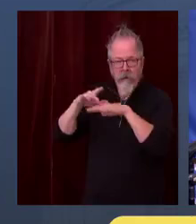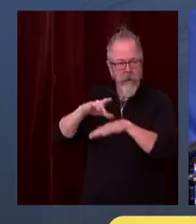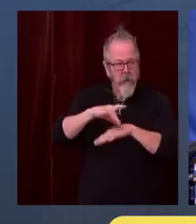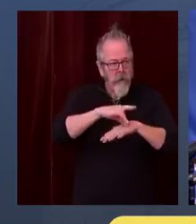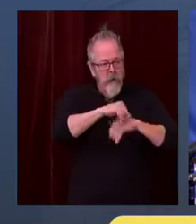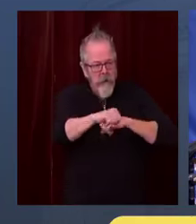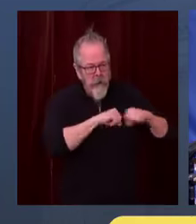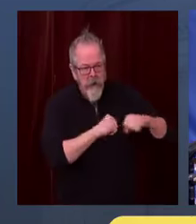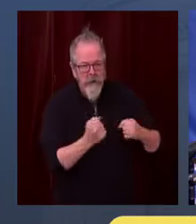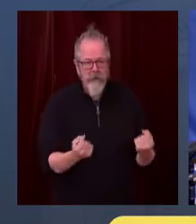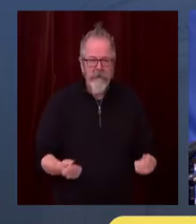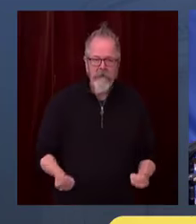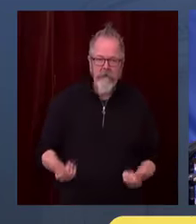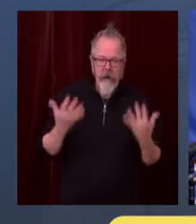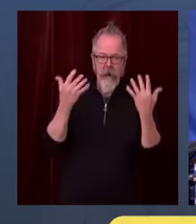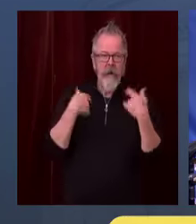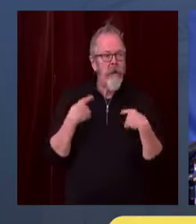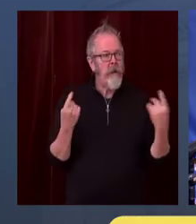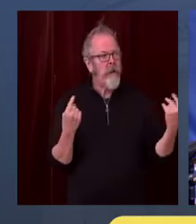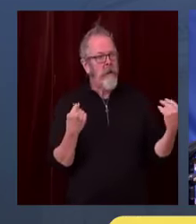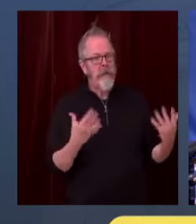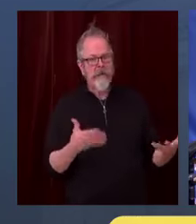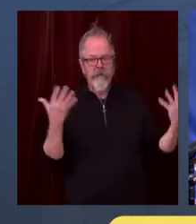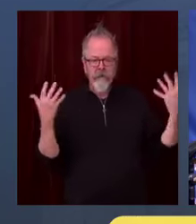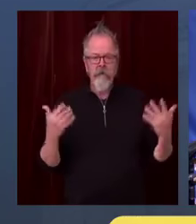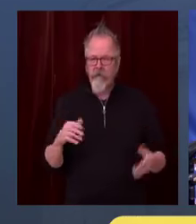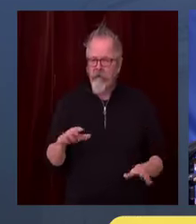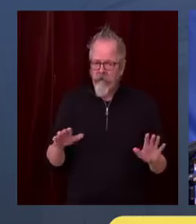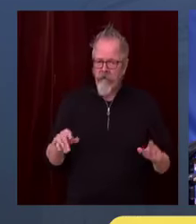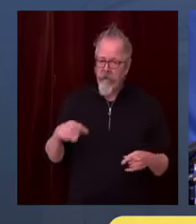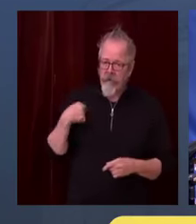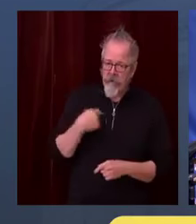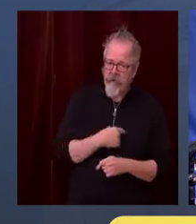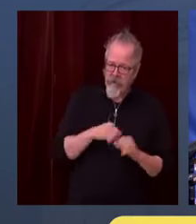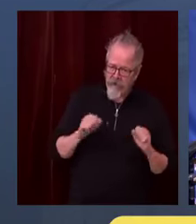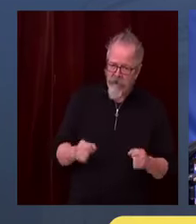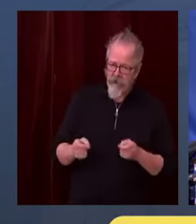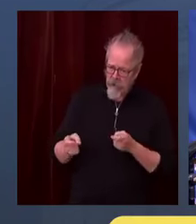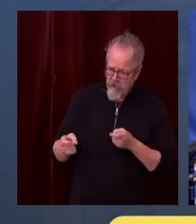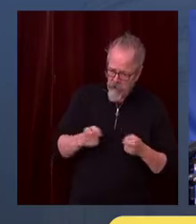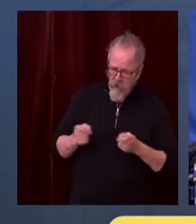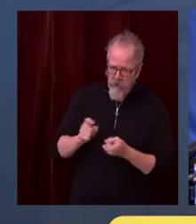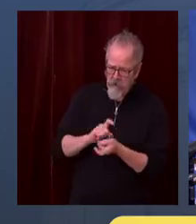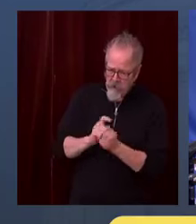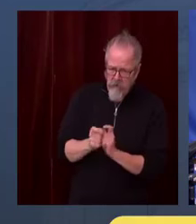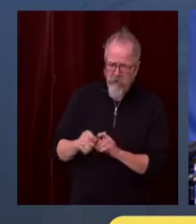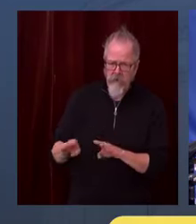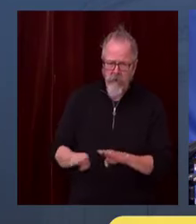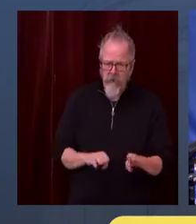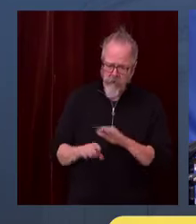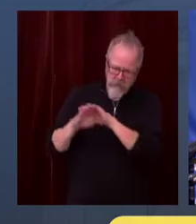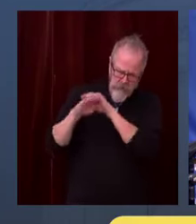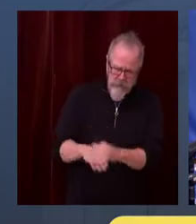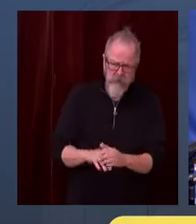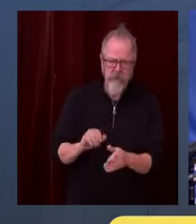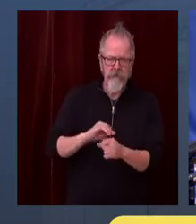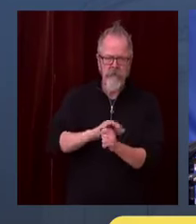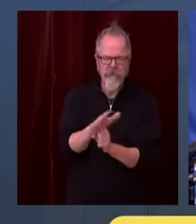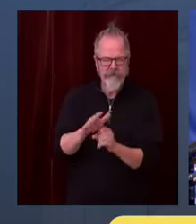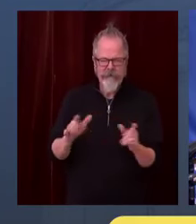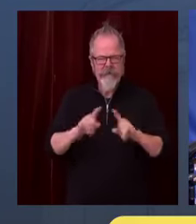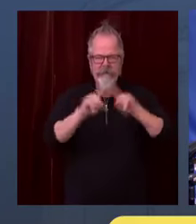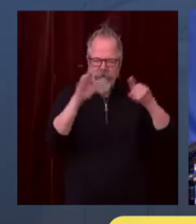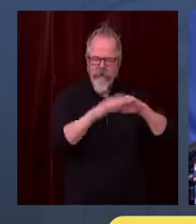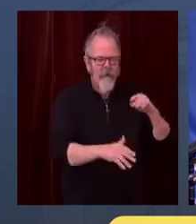knowledge about how to avoid that, which is to avoid being inside, close to a person, breathing them on them for prolonged